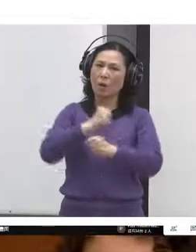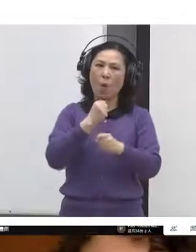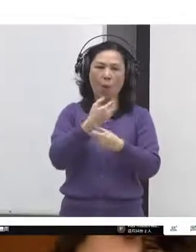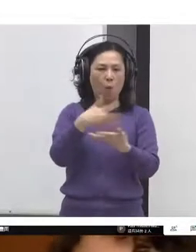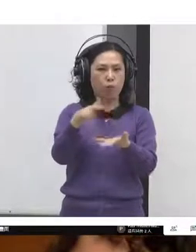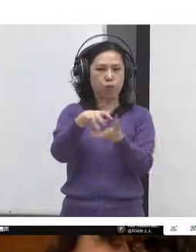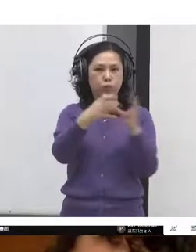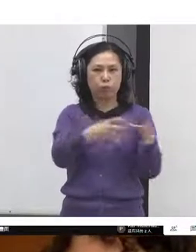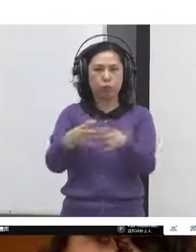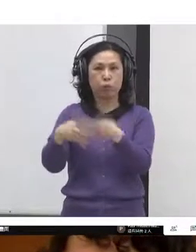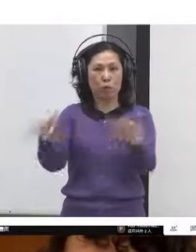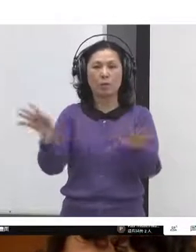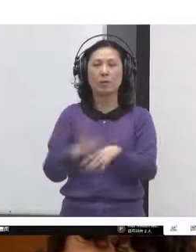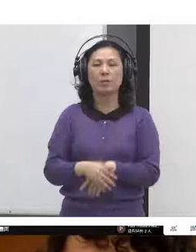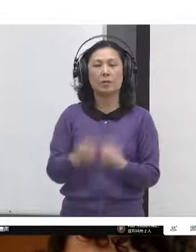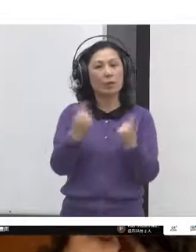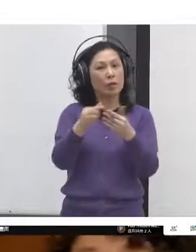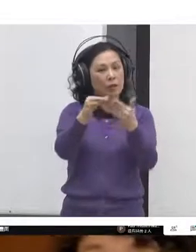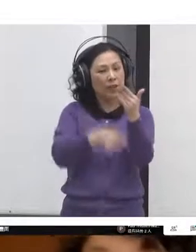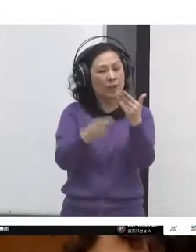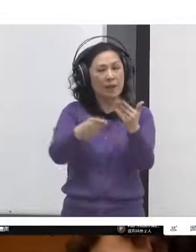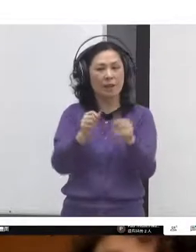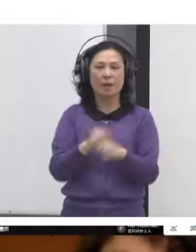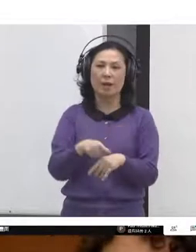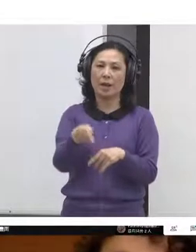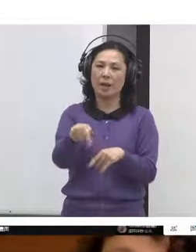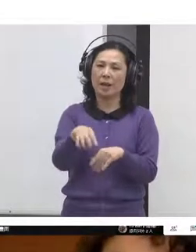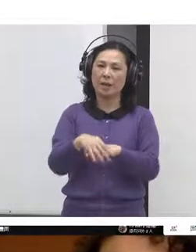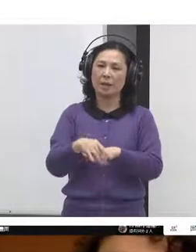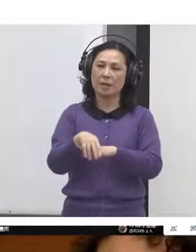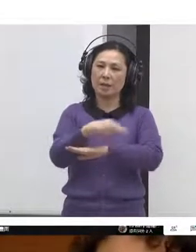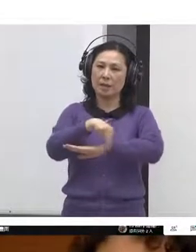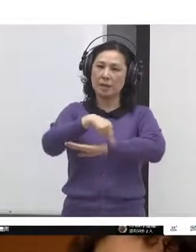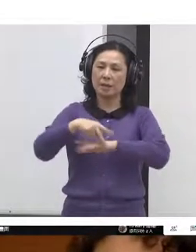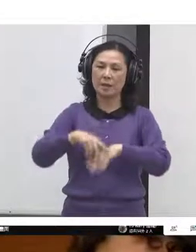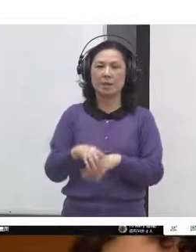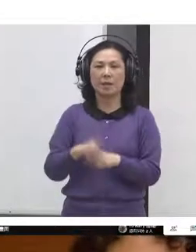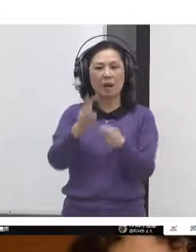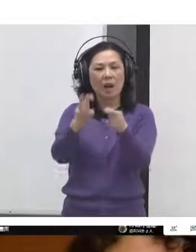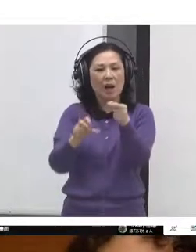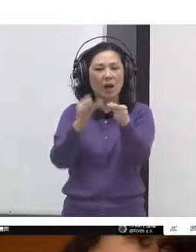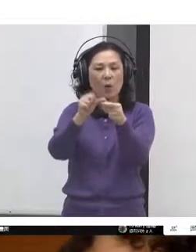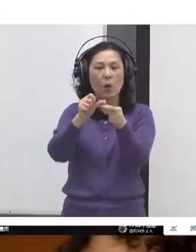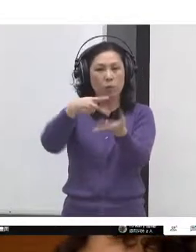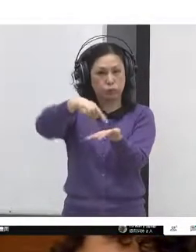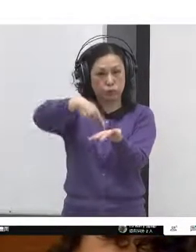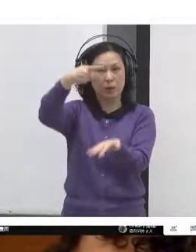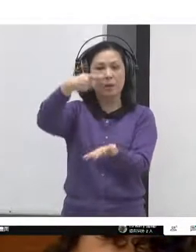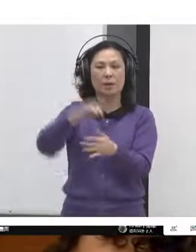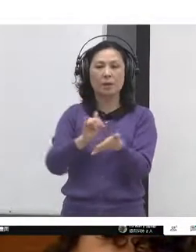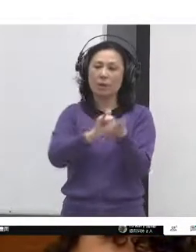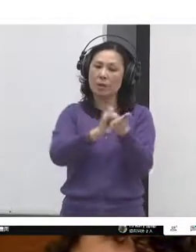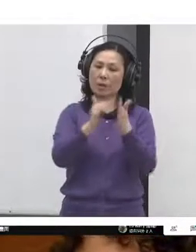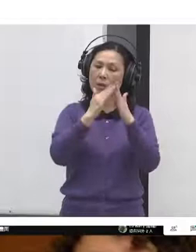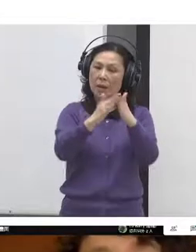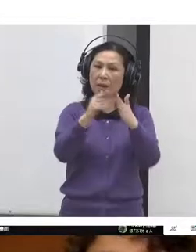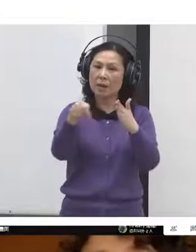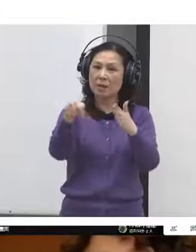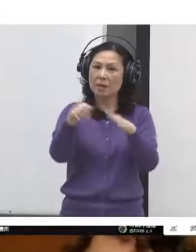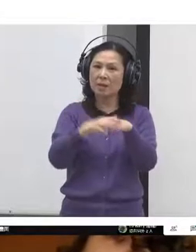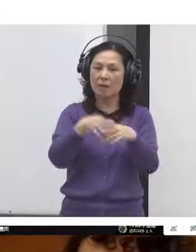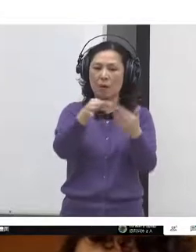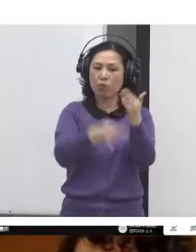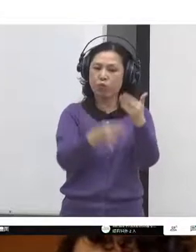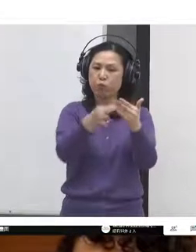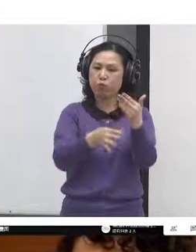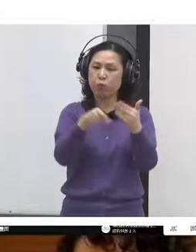once every 25 years or so, the entire charter of the city of New York, the kind of document that says there will